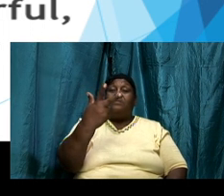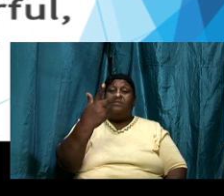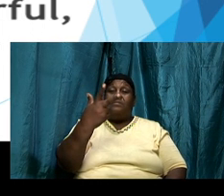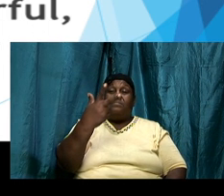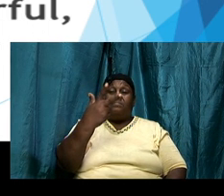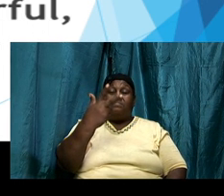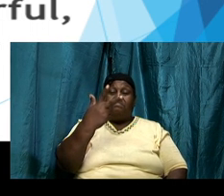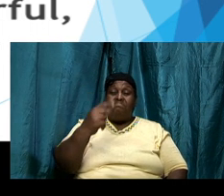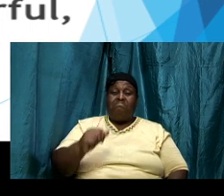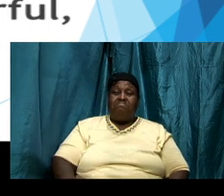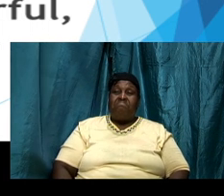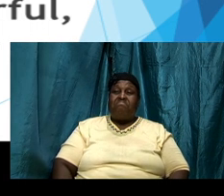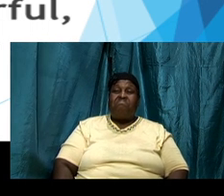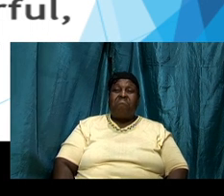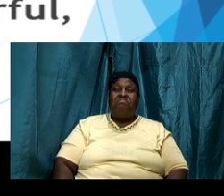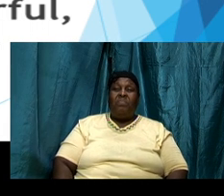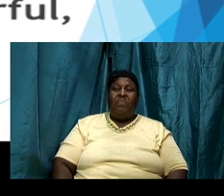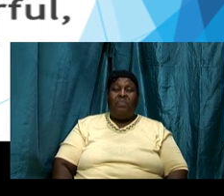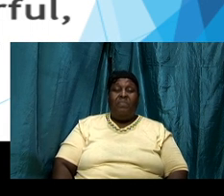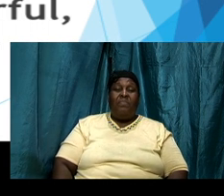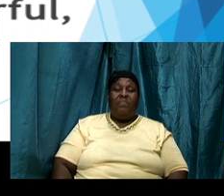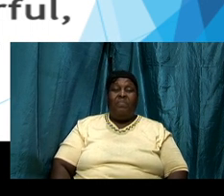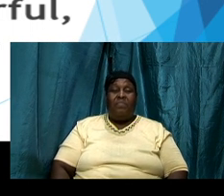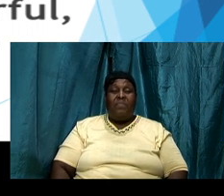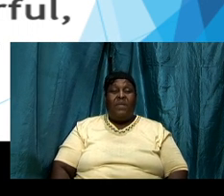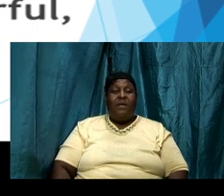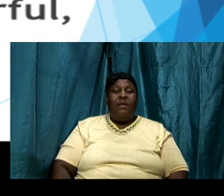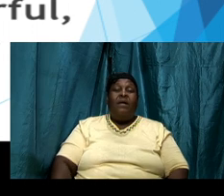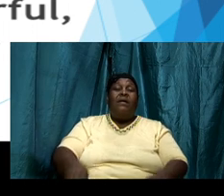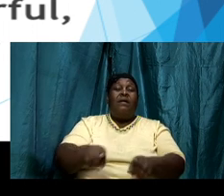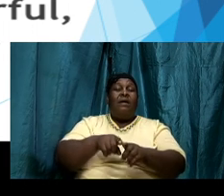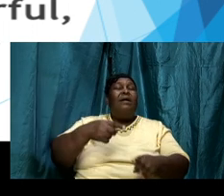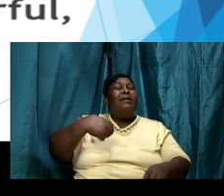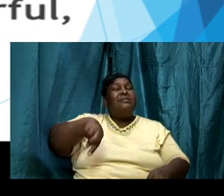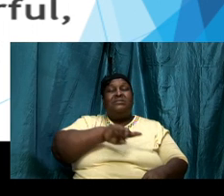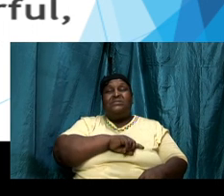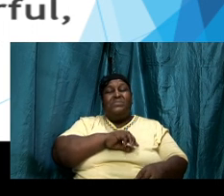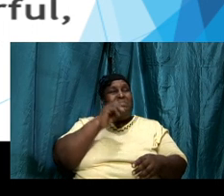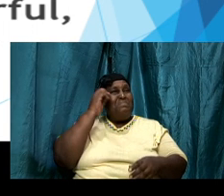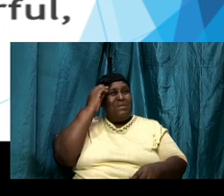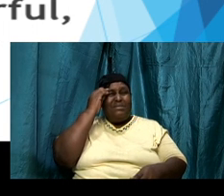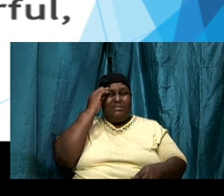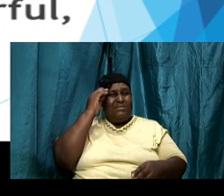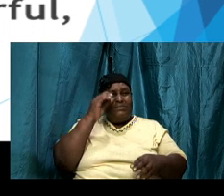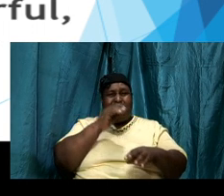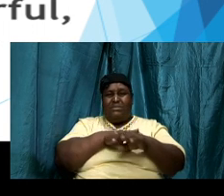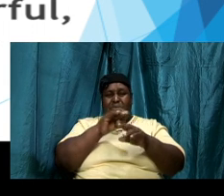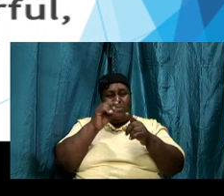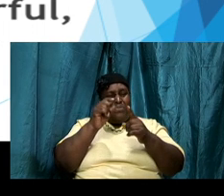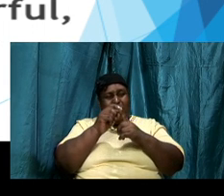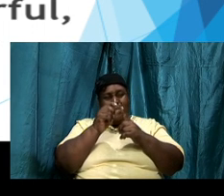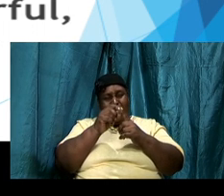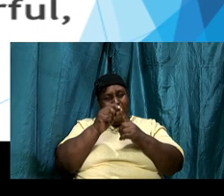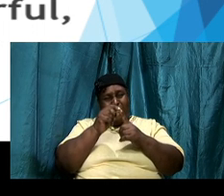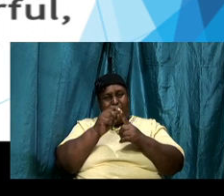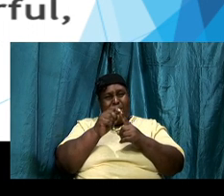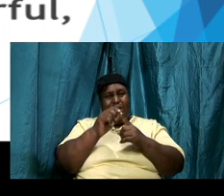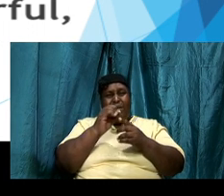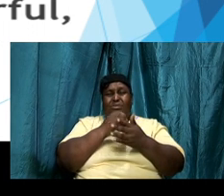thirdly we meditate as we meditate on the word it somehow